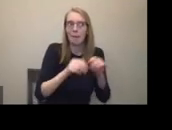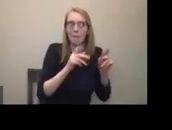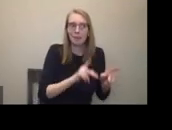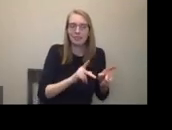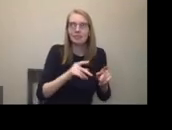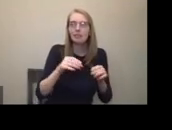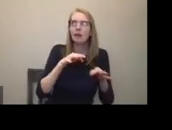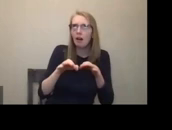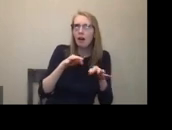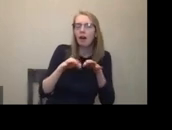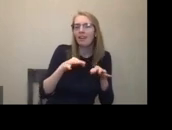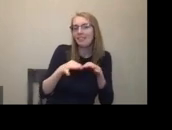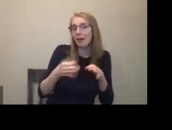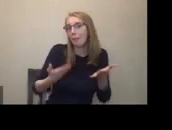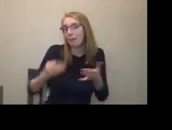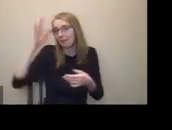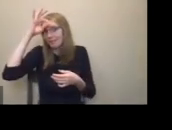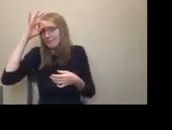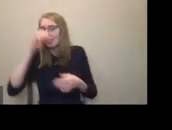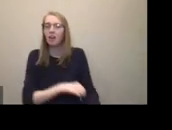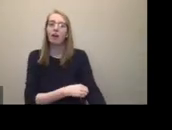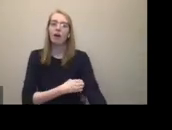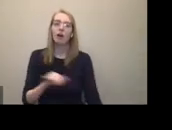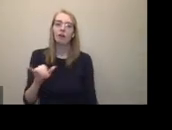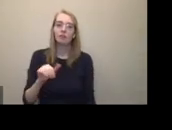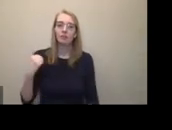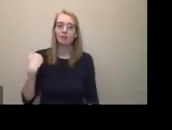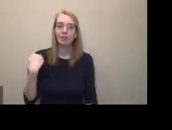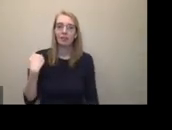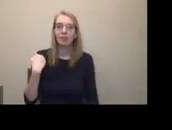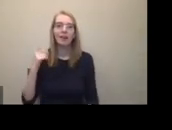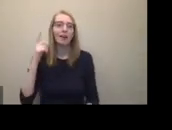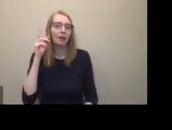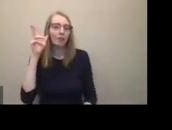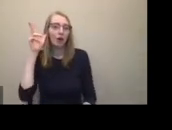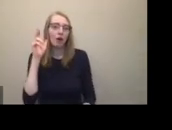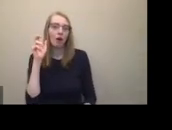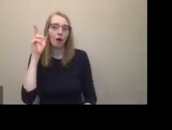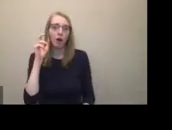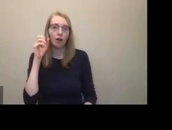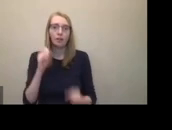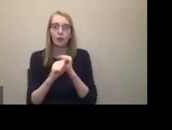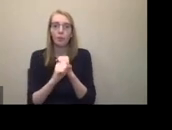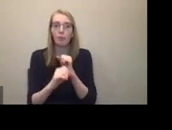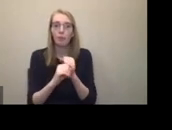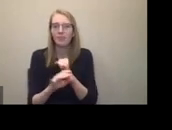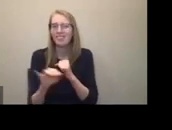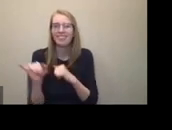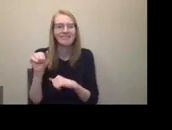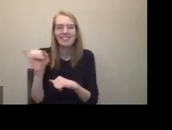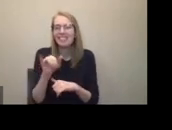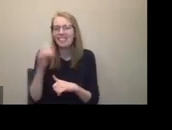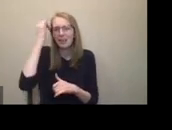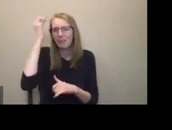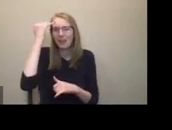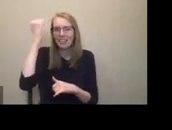So you can also do audio promotion, just like you can do a visual tour, a visual depiction of here's how you come into the theater, can all your everything